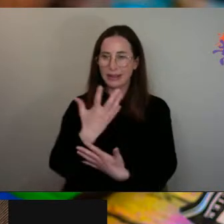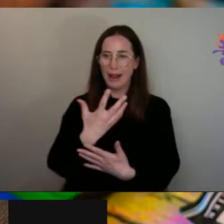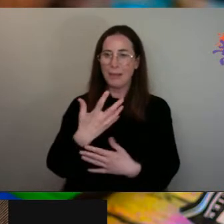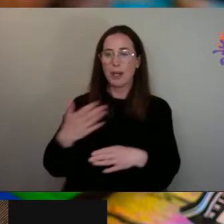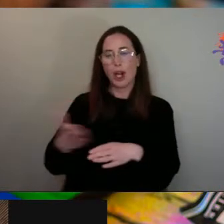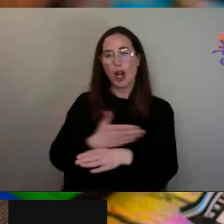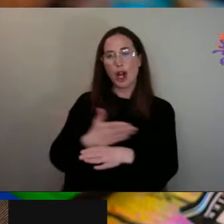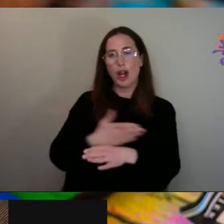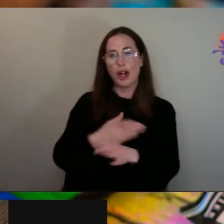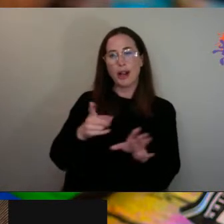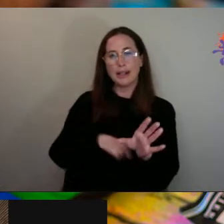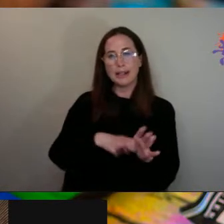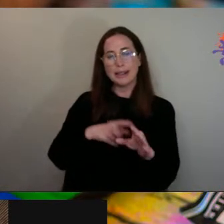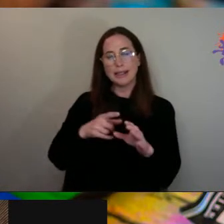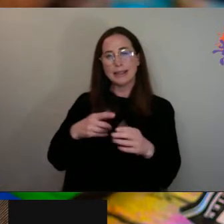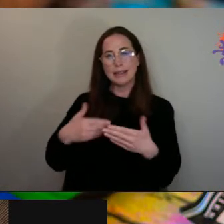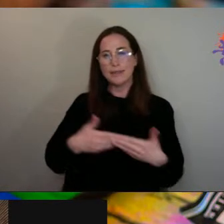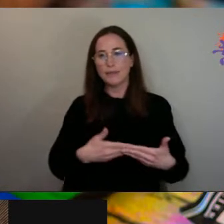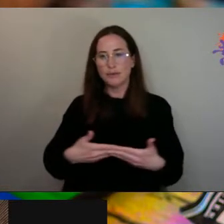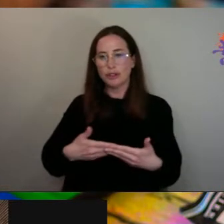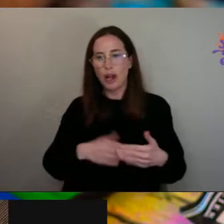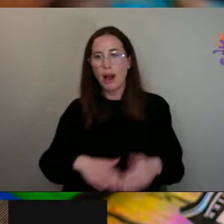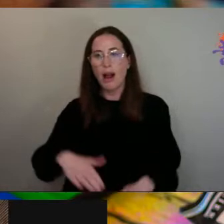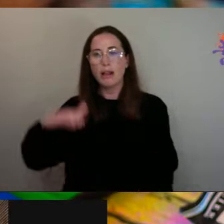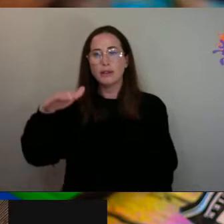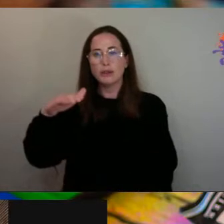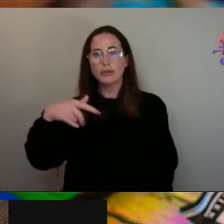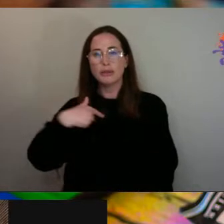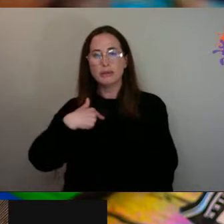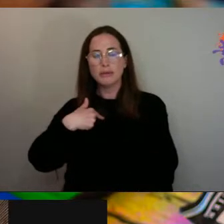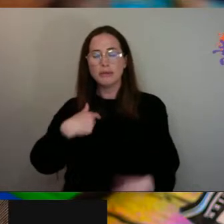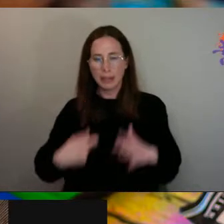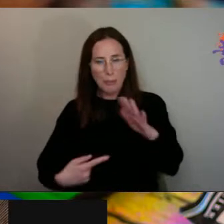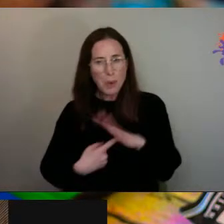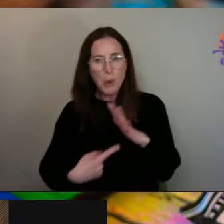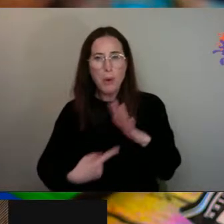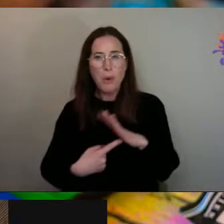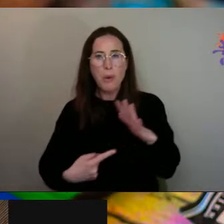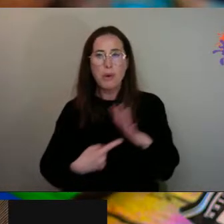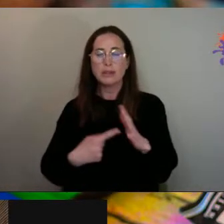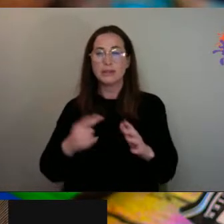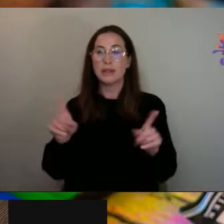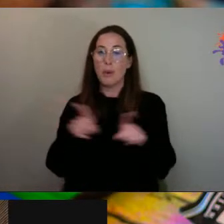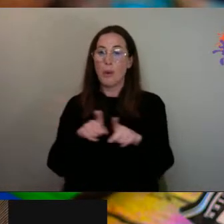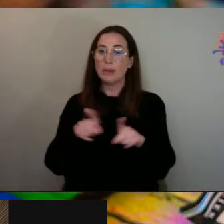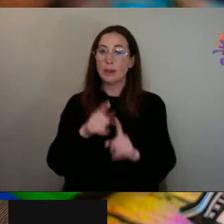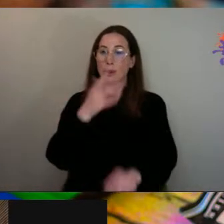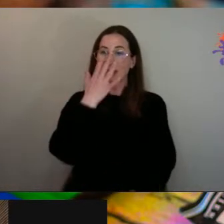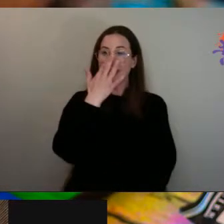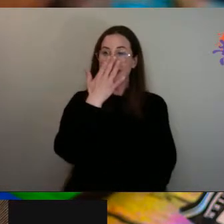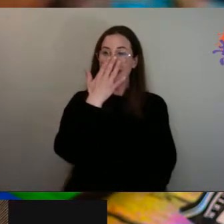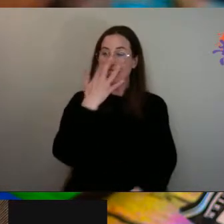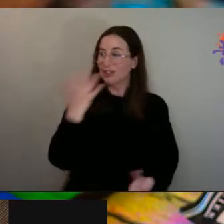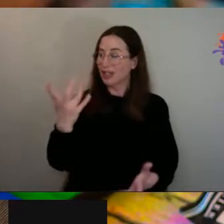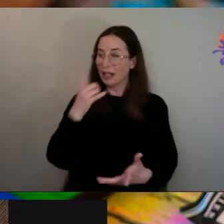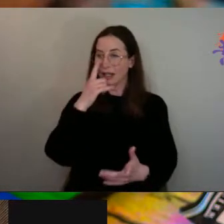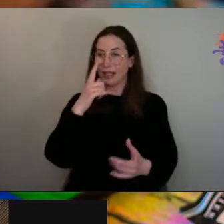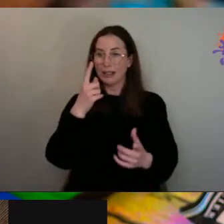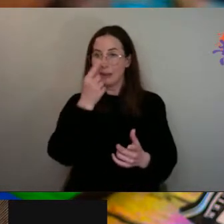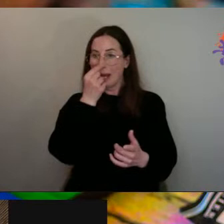years of childhood. I also understand how important it is when you are a teenager to be able to express yourself